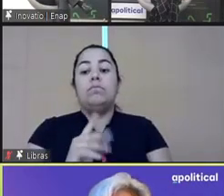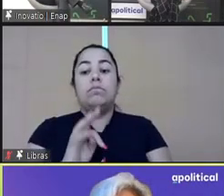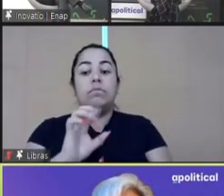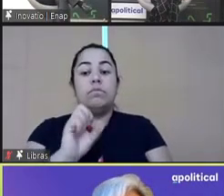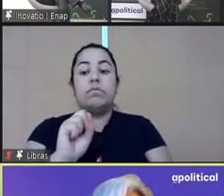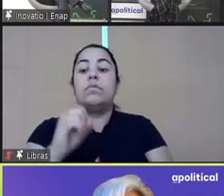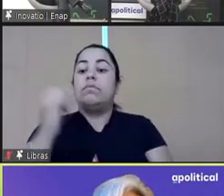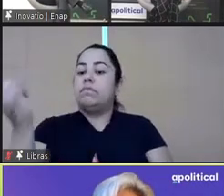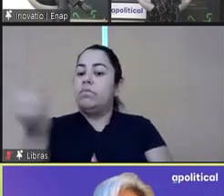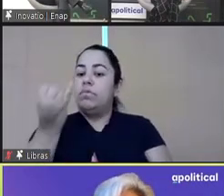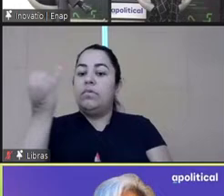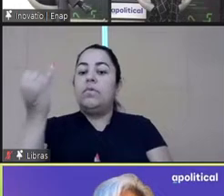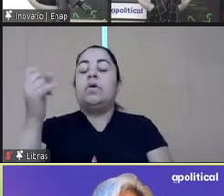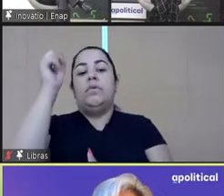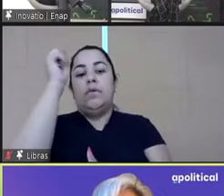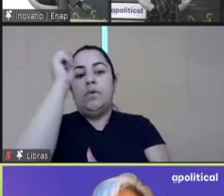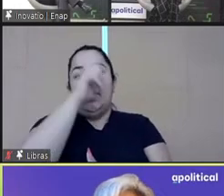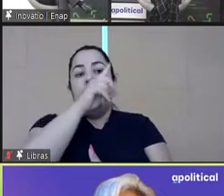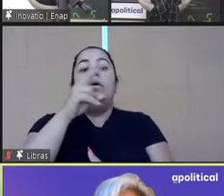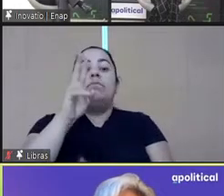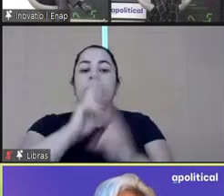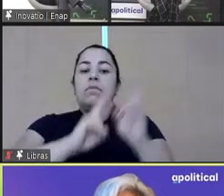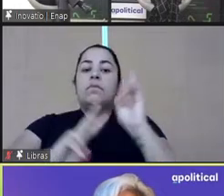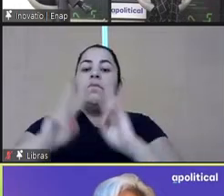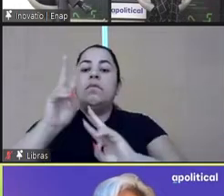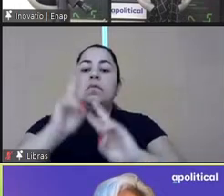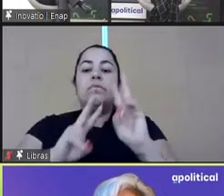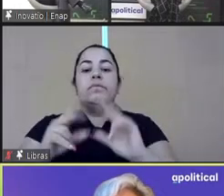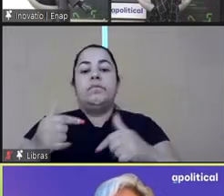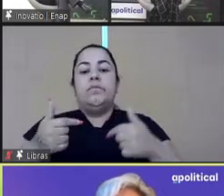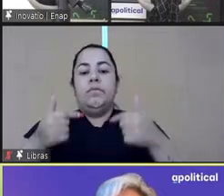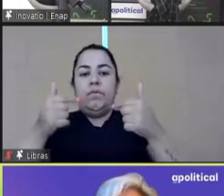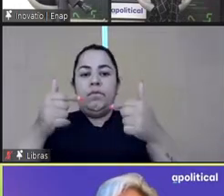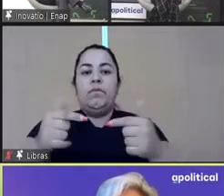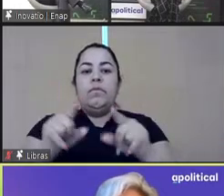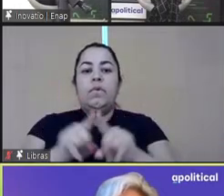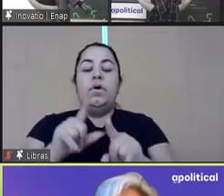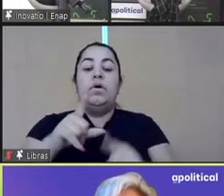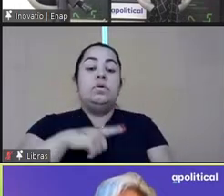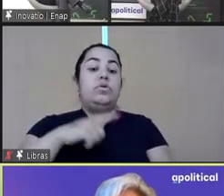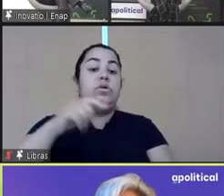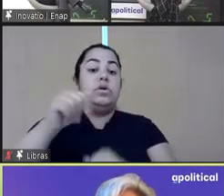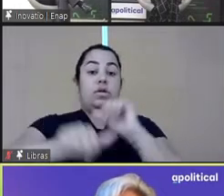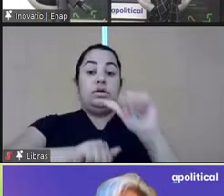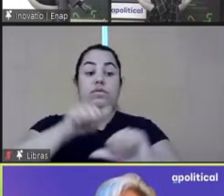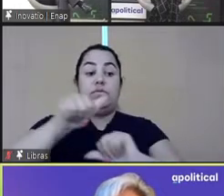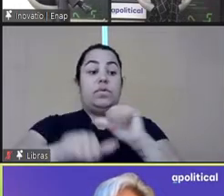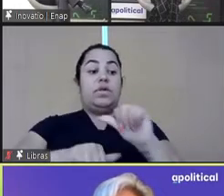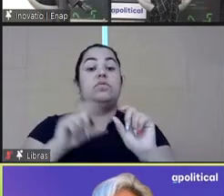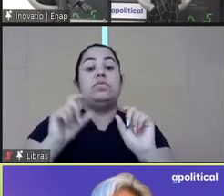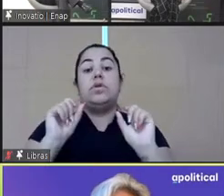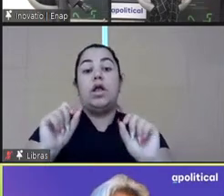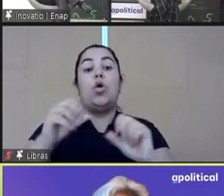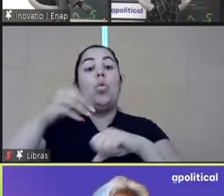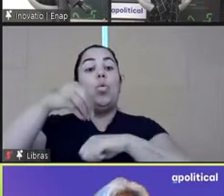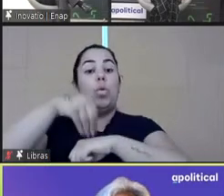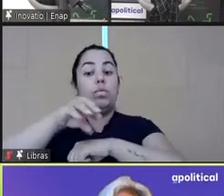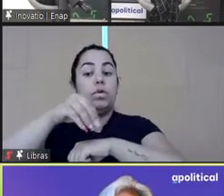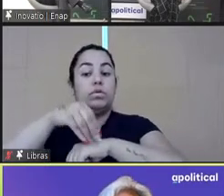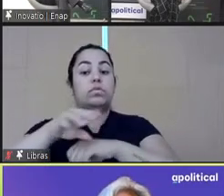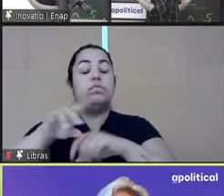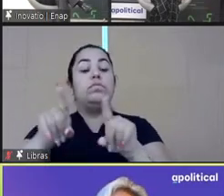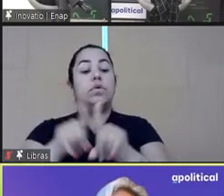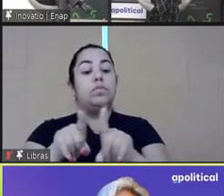as one of the biggest challenges in driving transformation, as shared by our community of public servants, is changing the